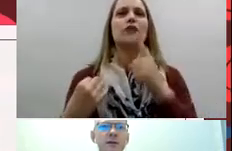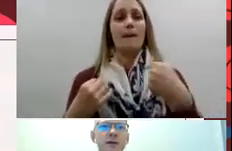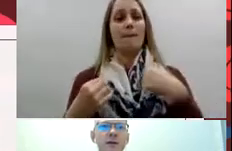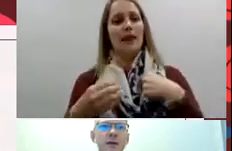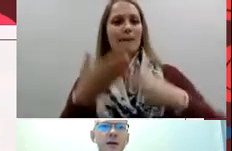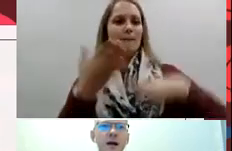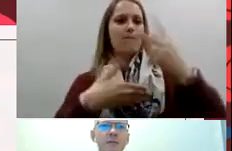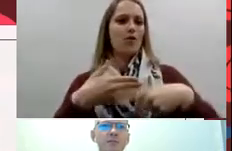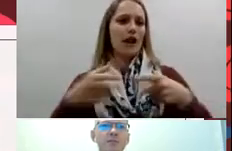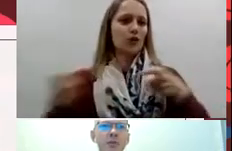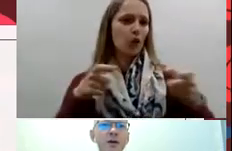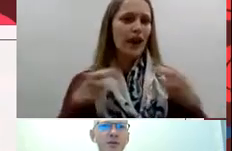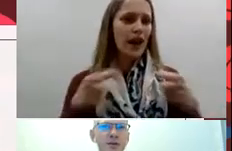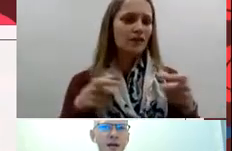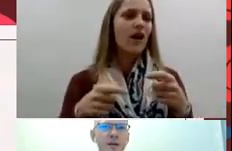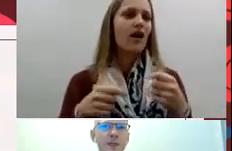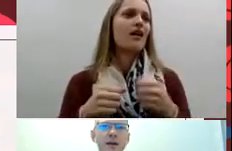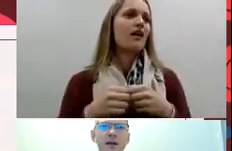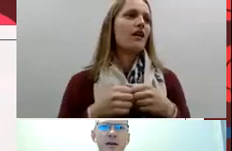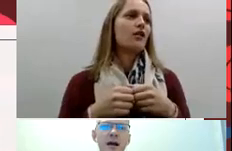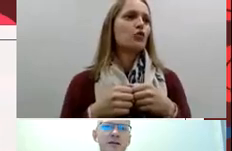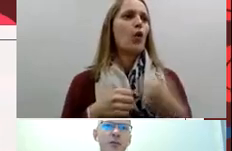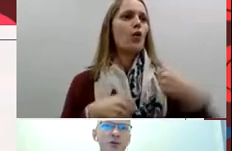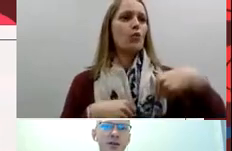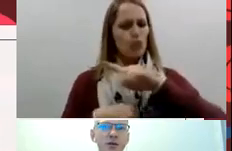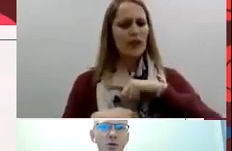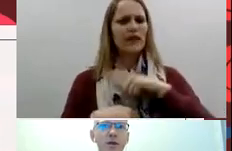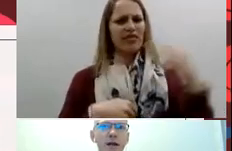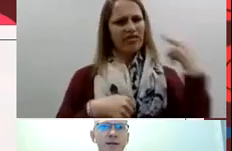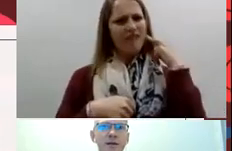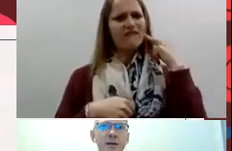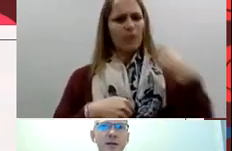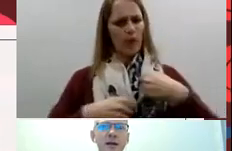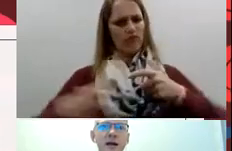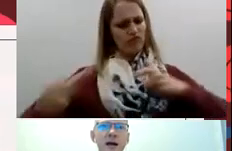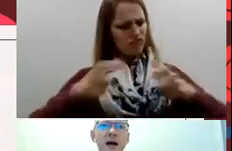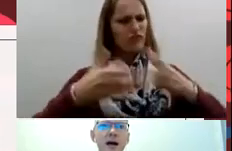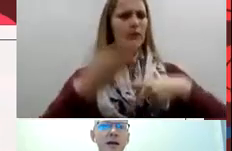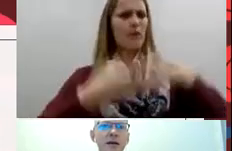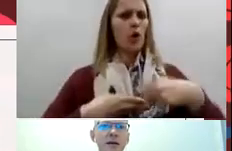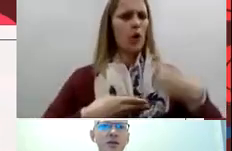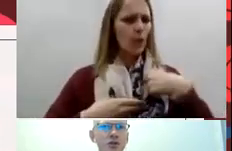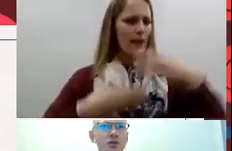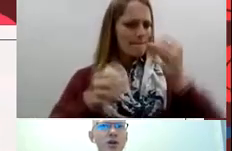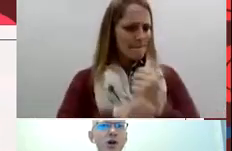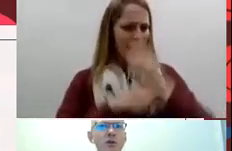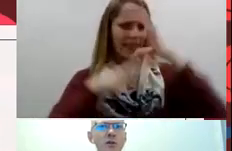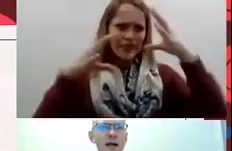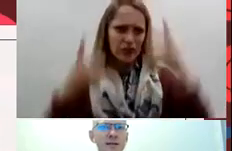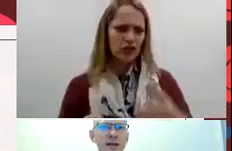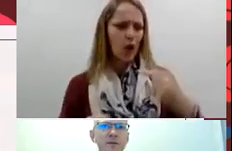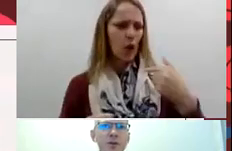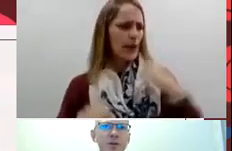I'm proud to say that as a project coordinator I could show